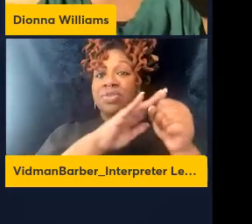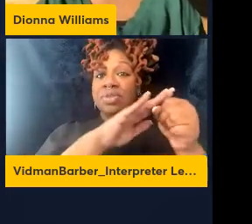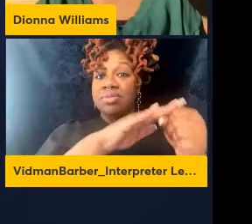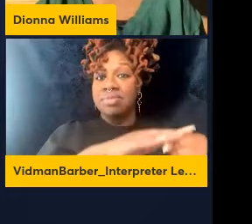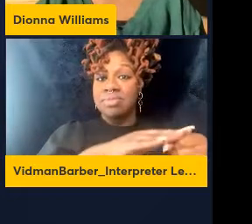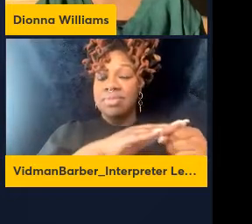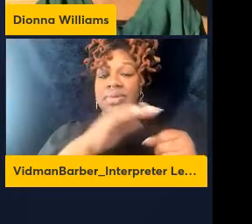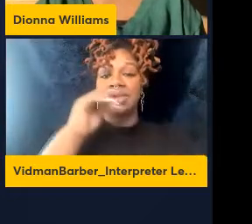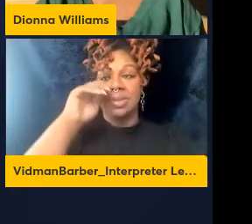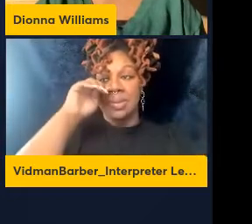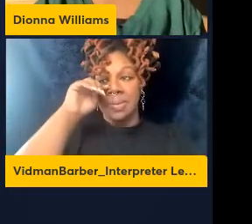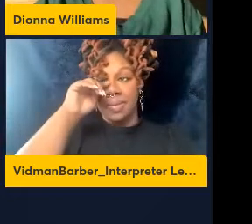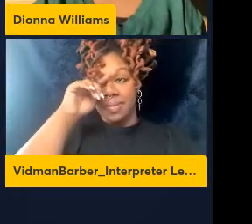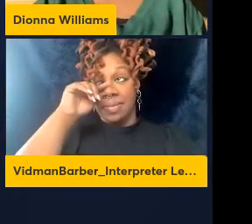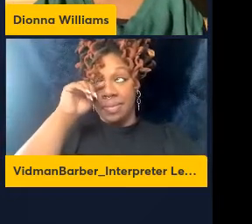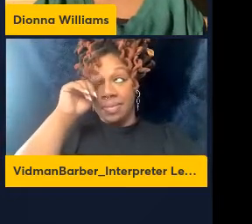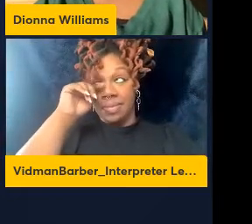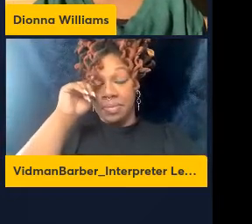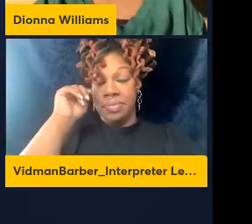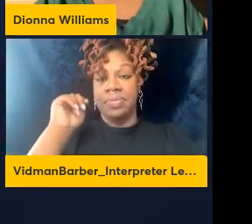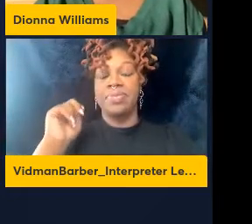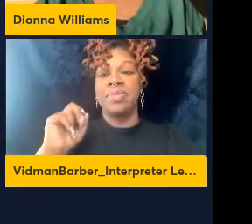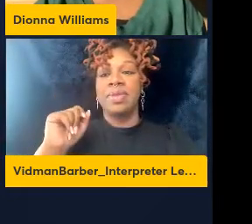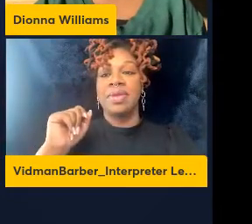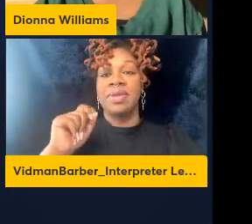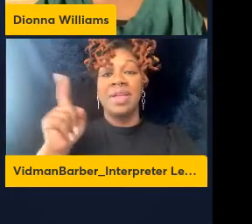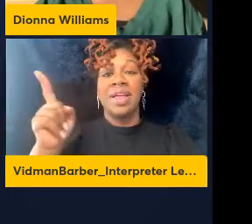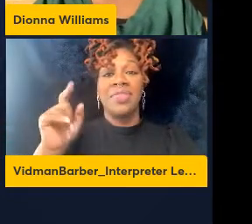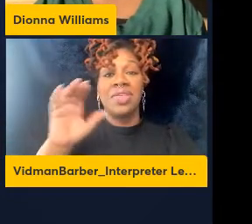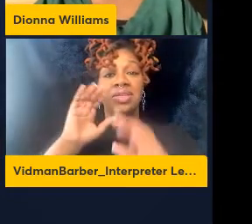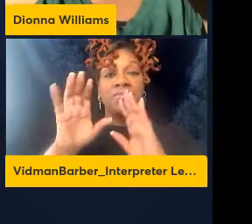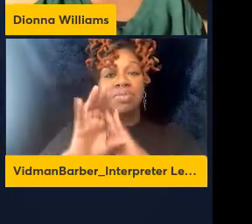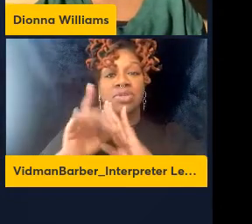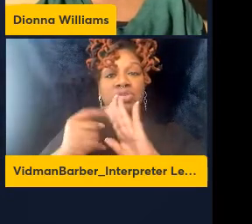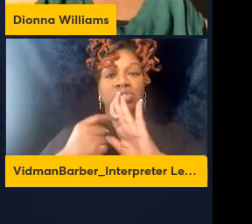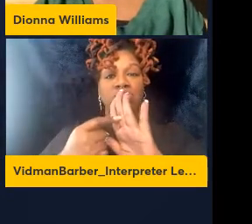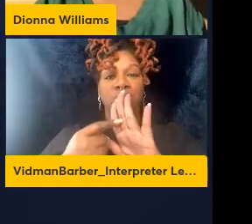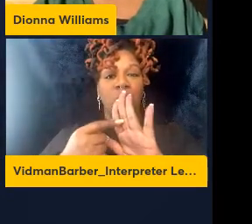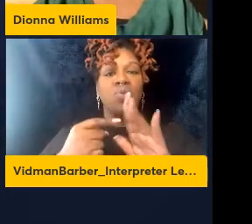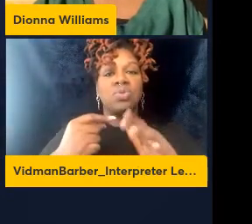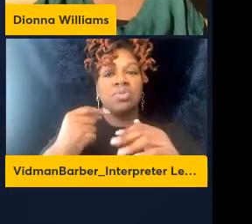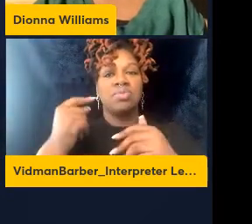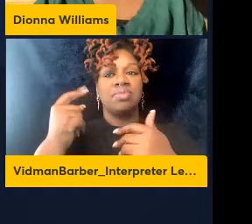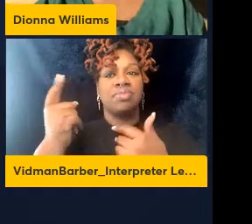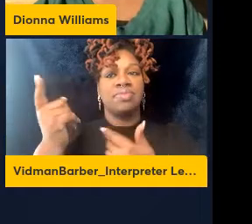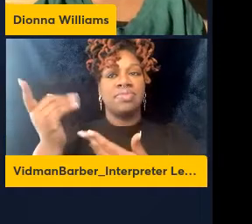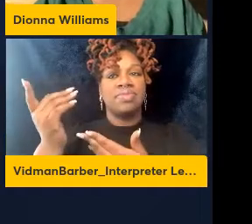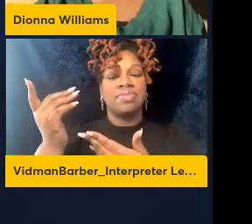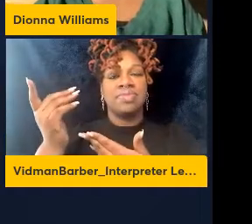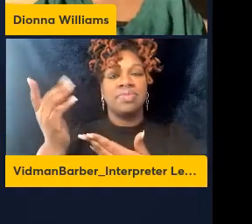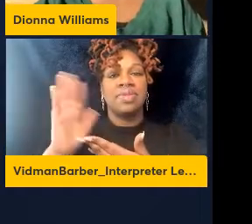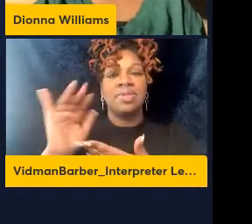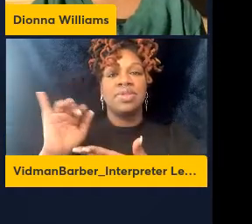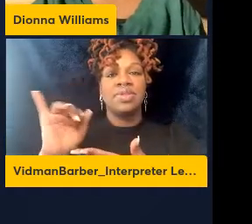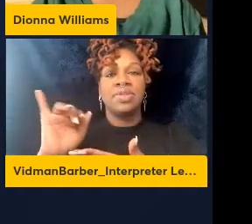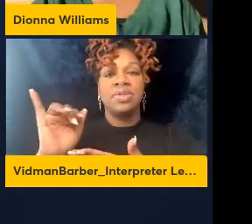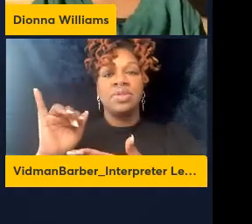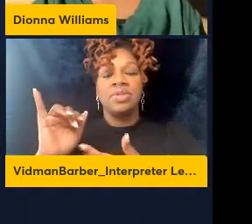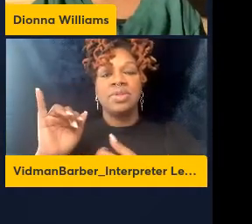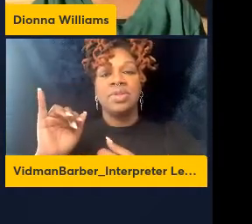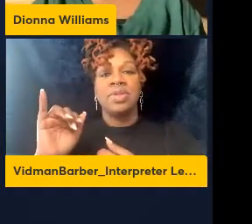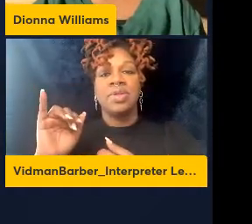adhered to. This model limits human disease as well because we can find plasma markers of inflammation